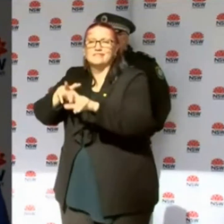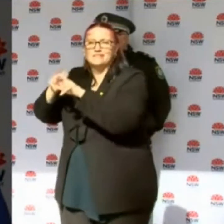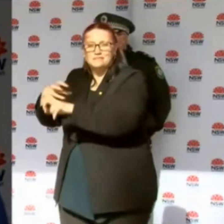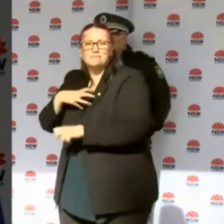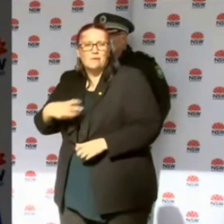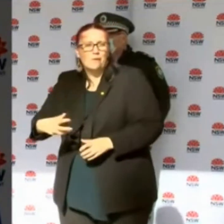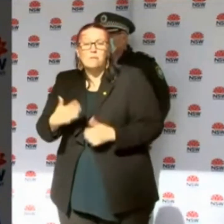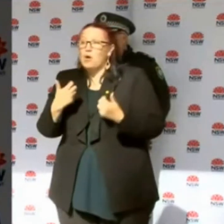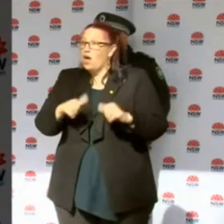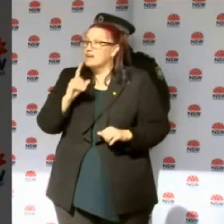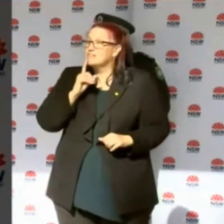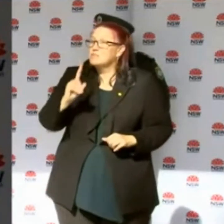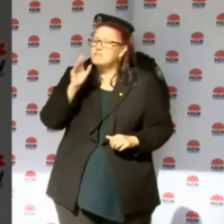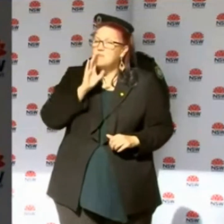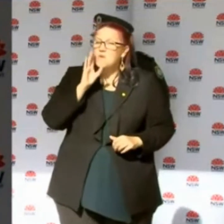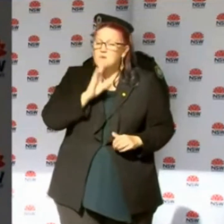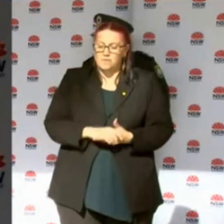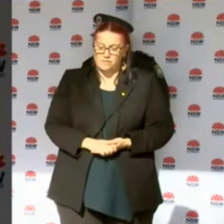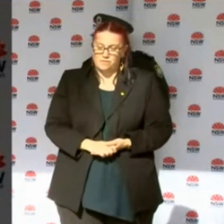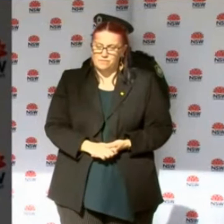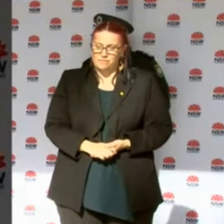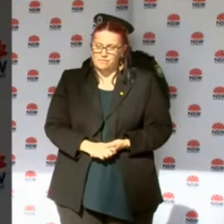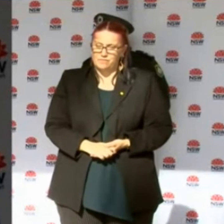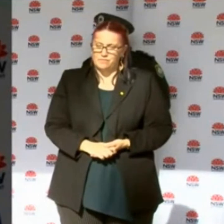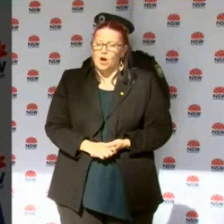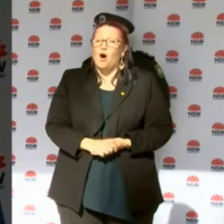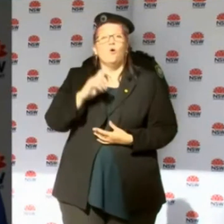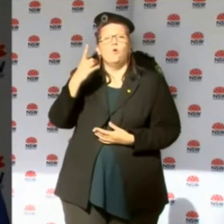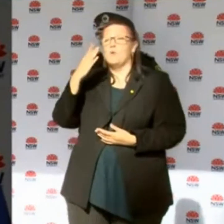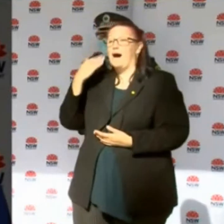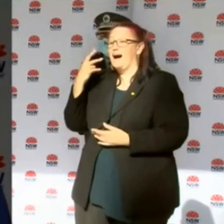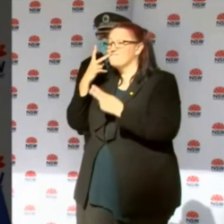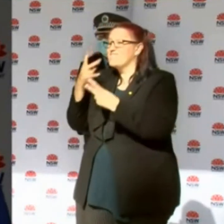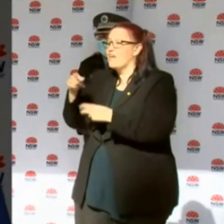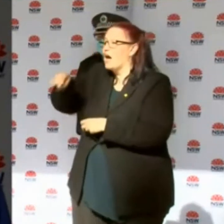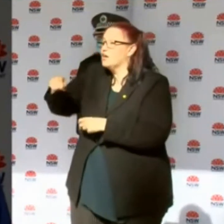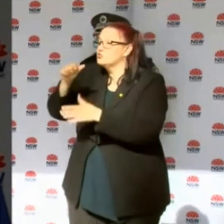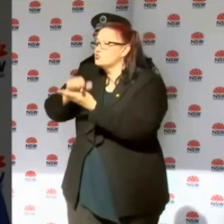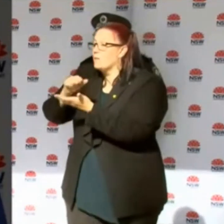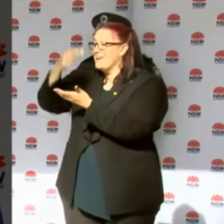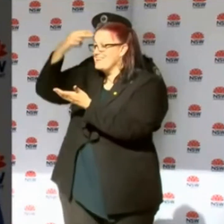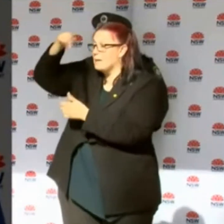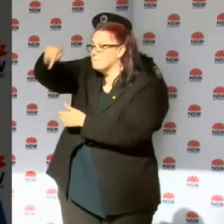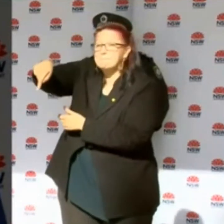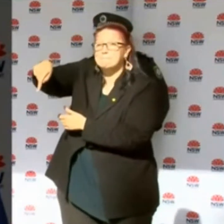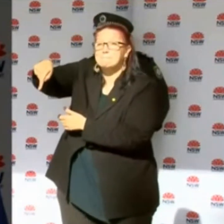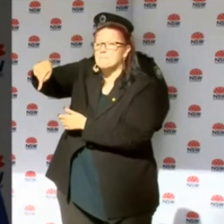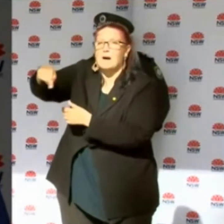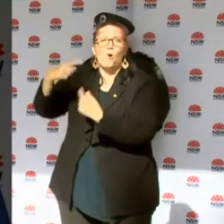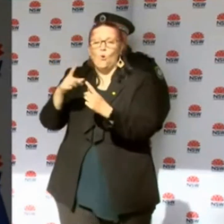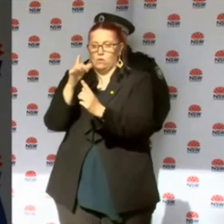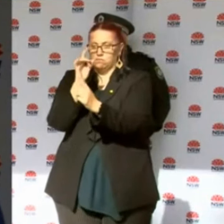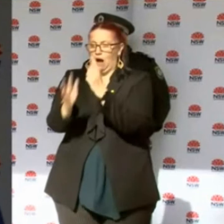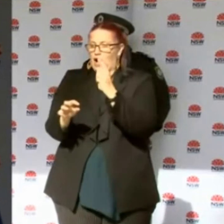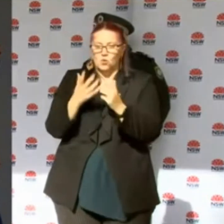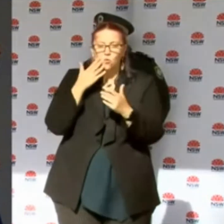yesterday, it means that, you know, rather than saying who was in this particular shop, it's who you've passed by in the corridors getting